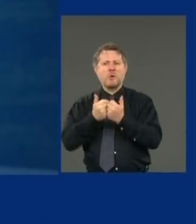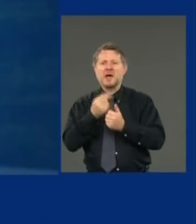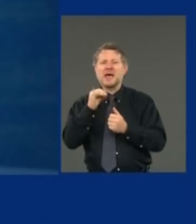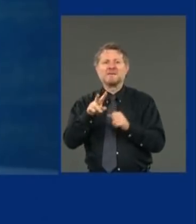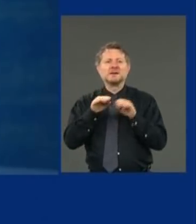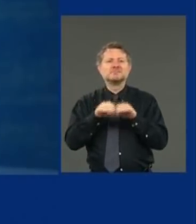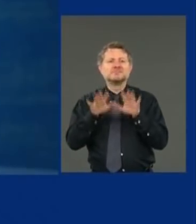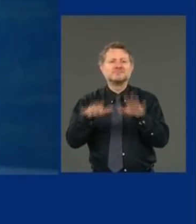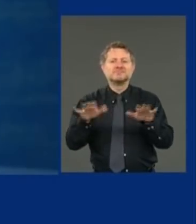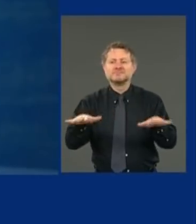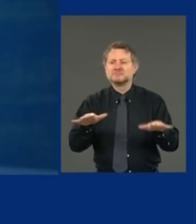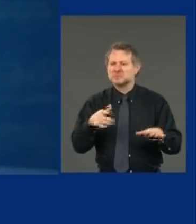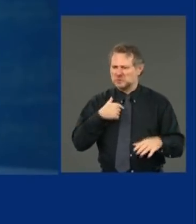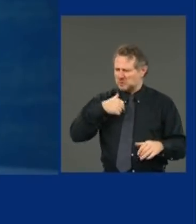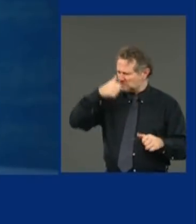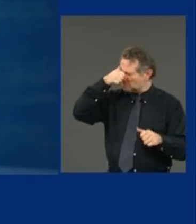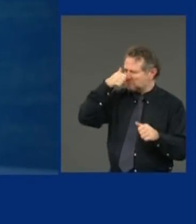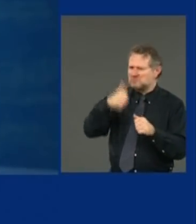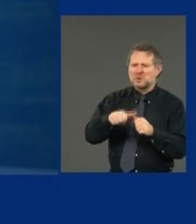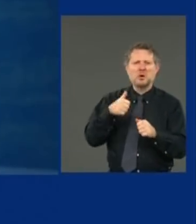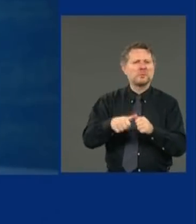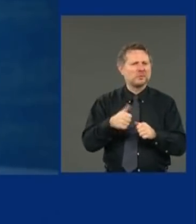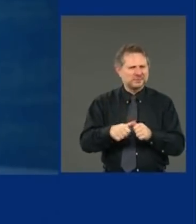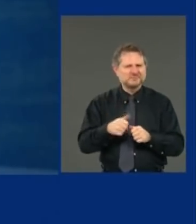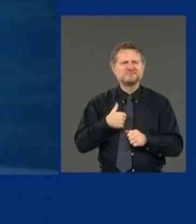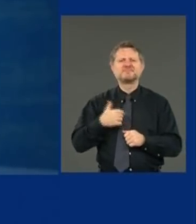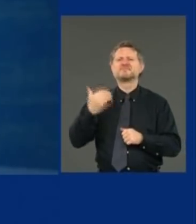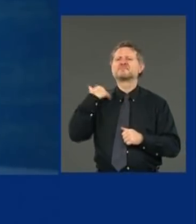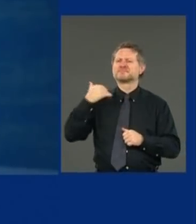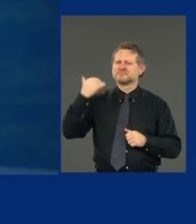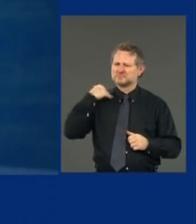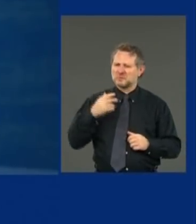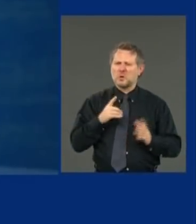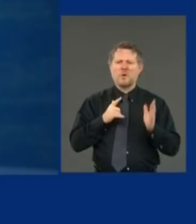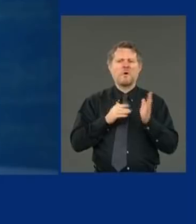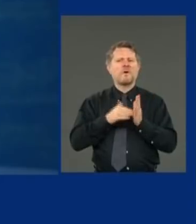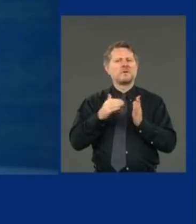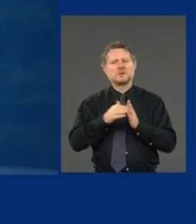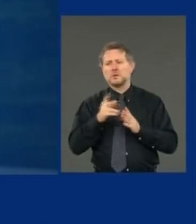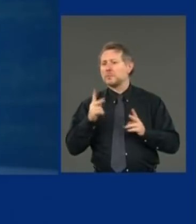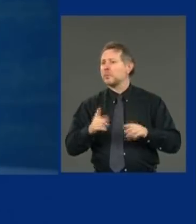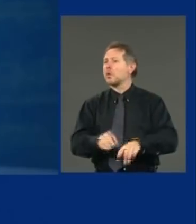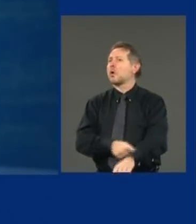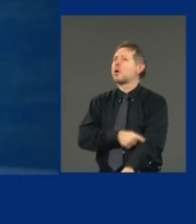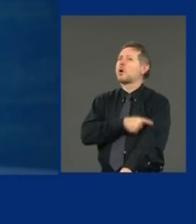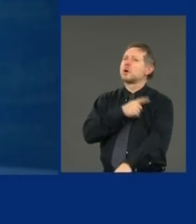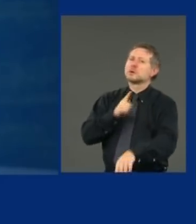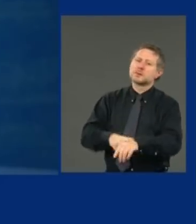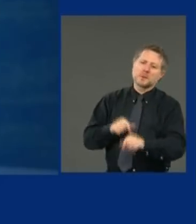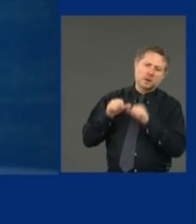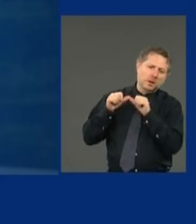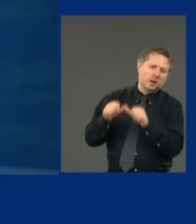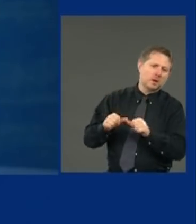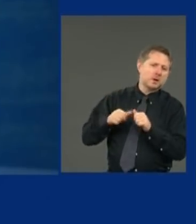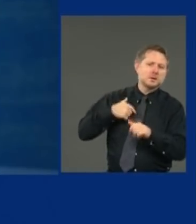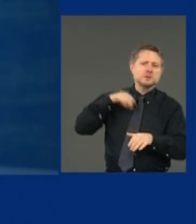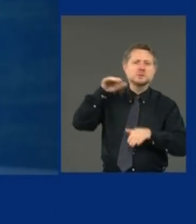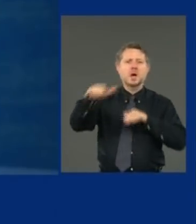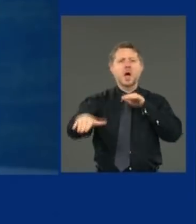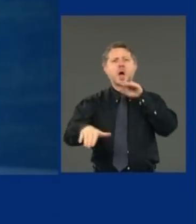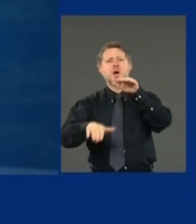And I remember how many times and how long we had to talk to people about